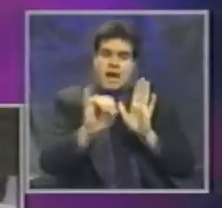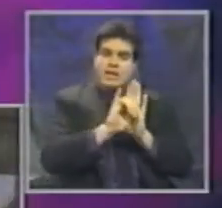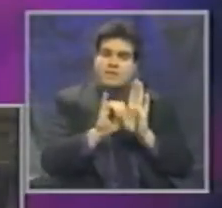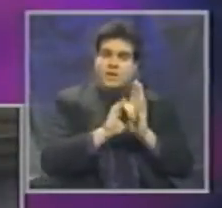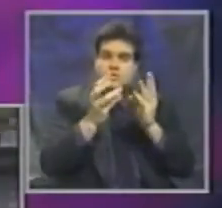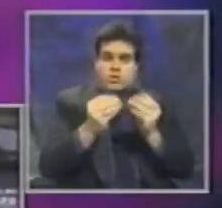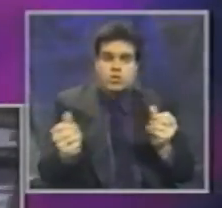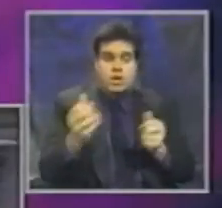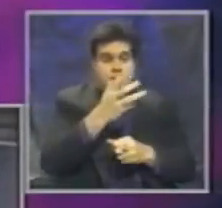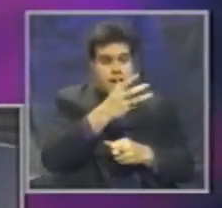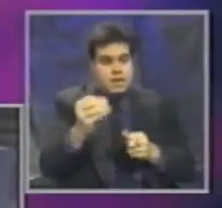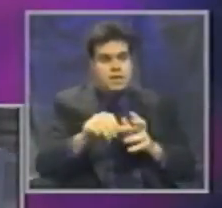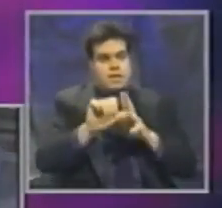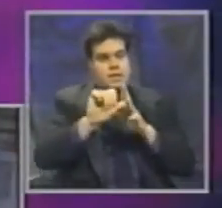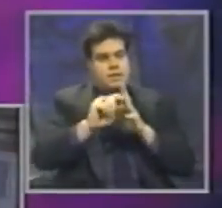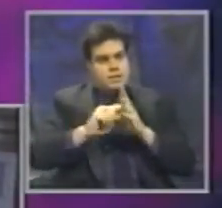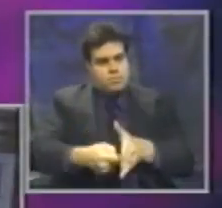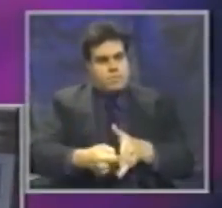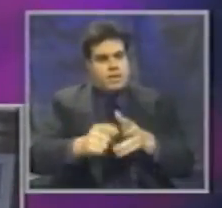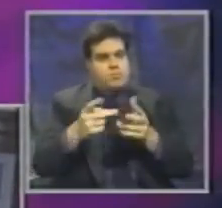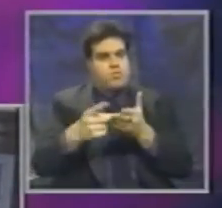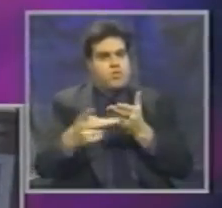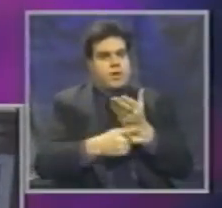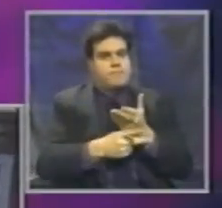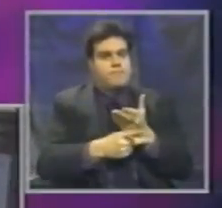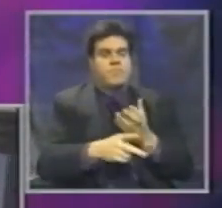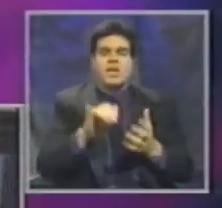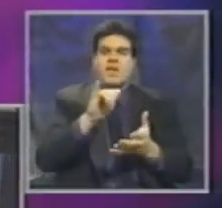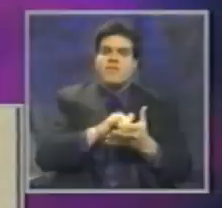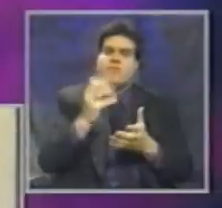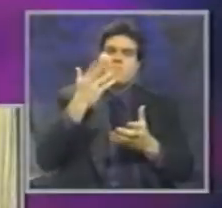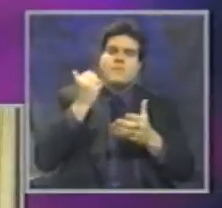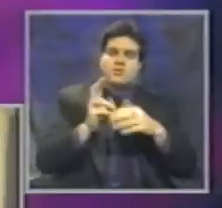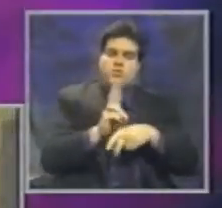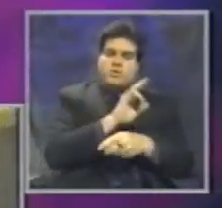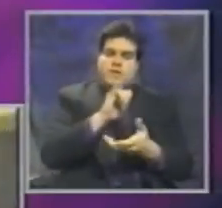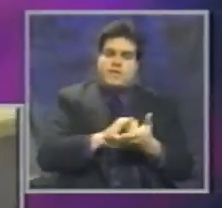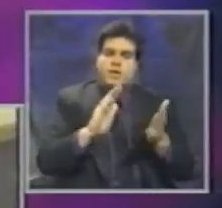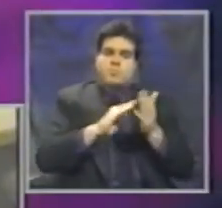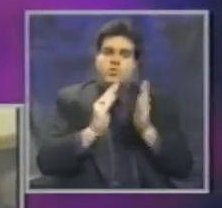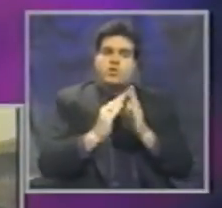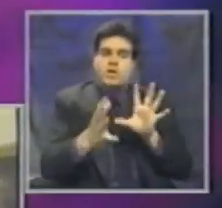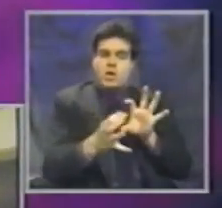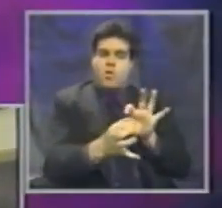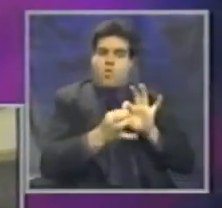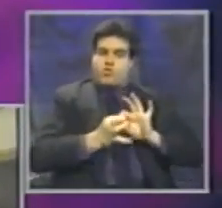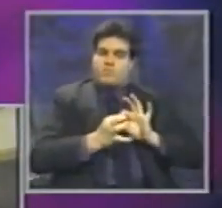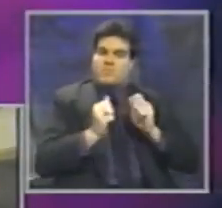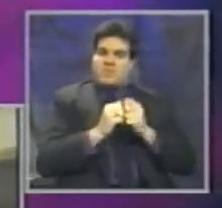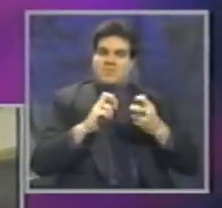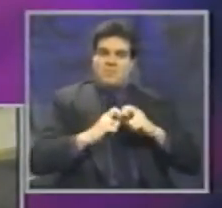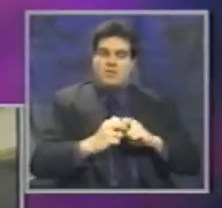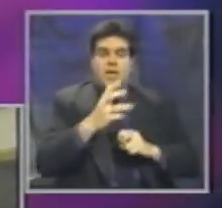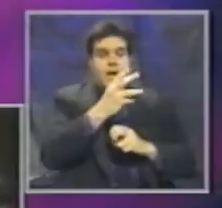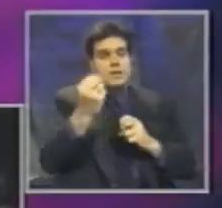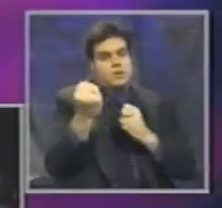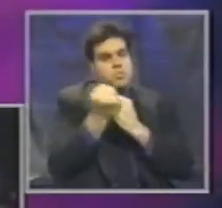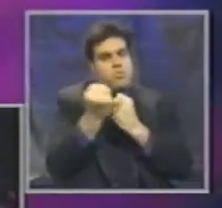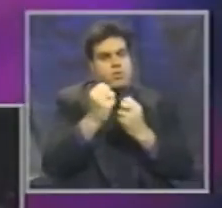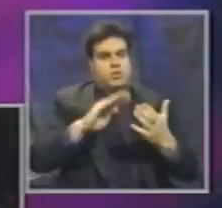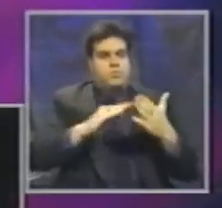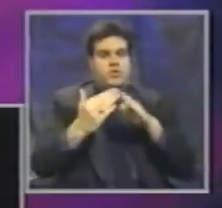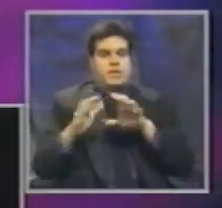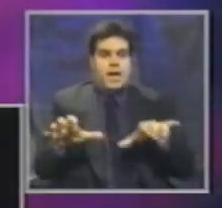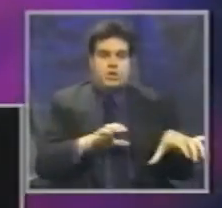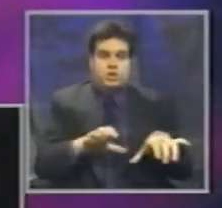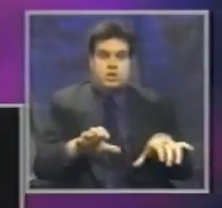and implementing programs. This maximizes community ownership of the problem and supports community action.